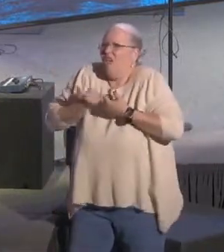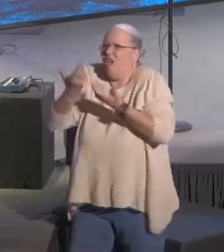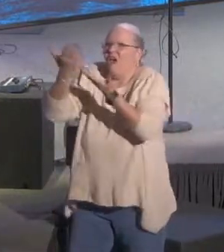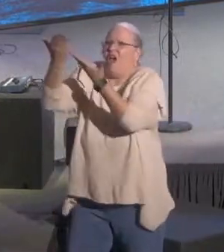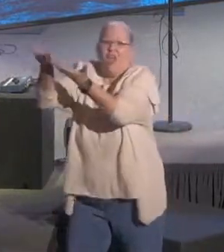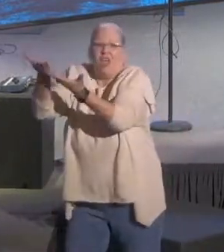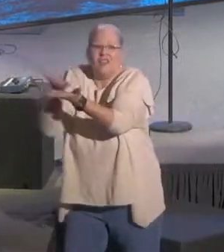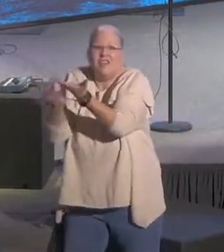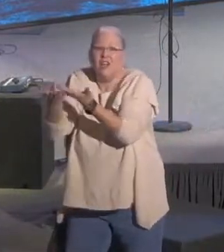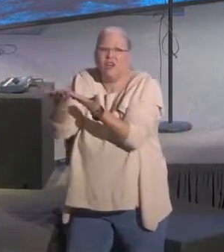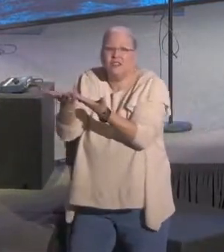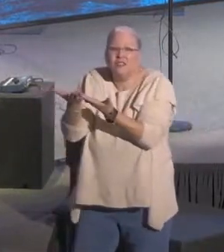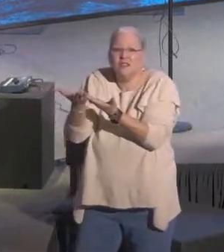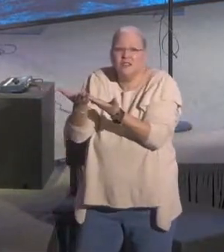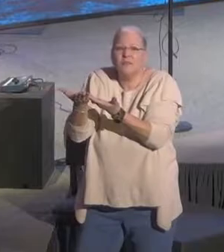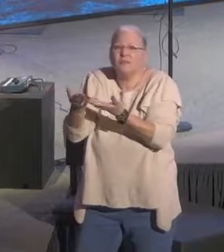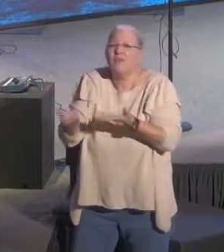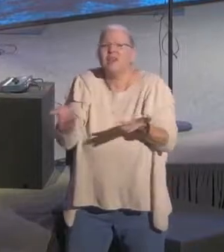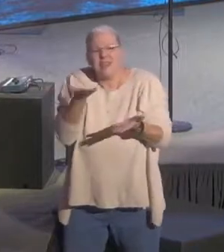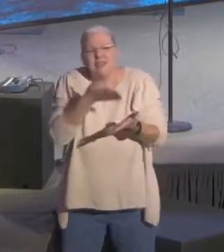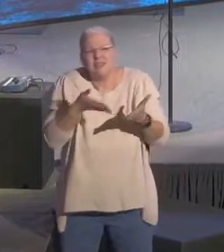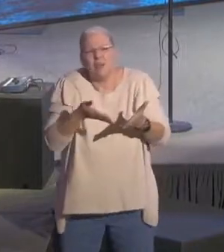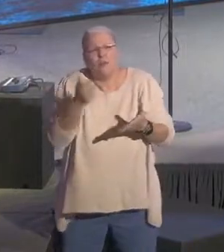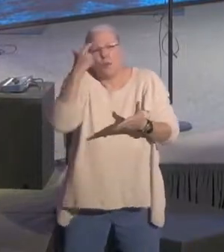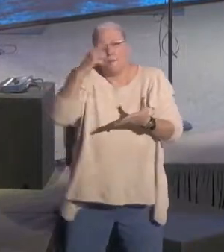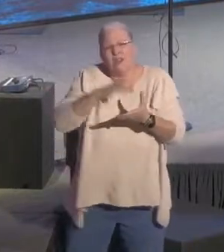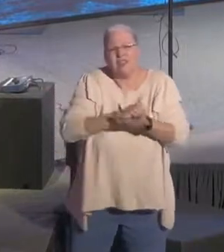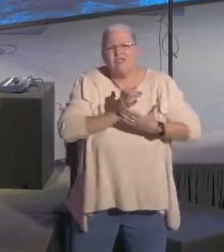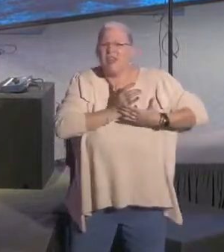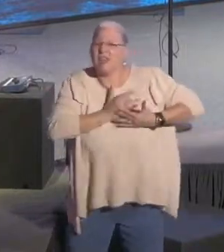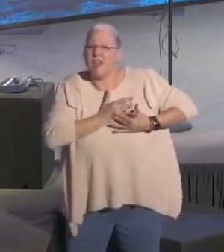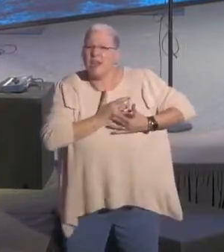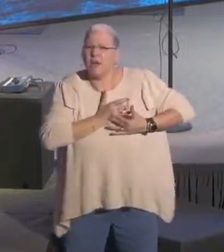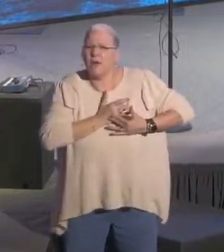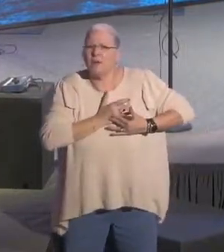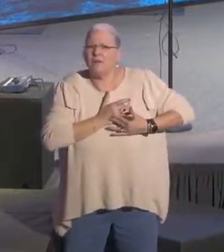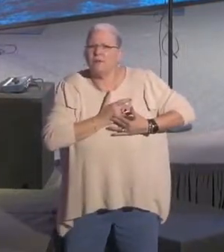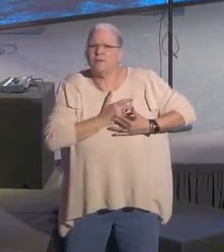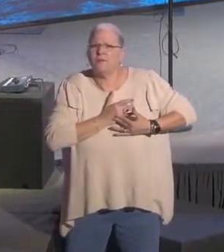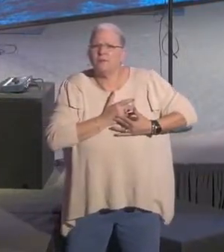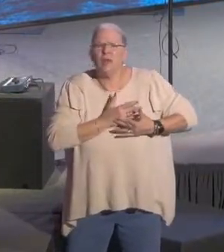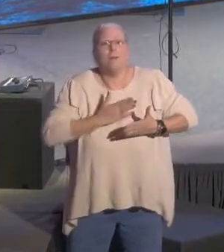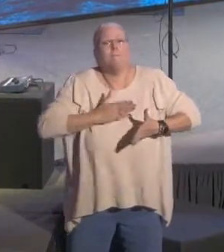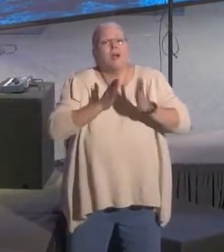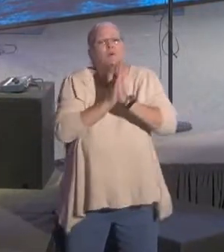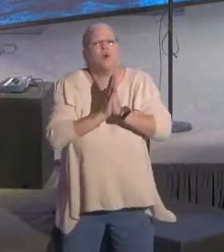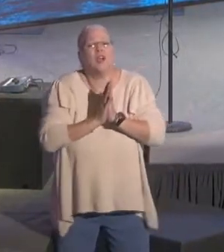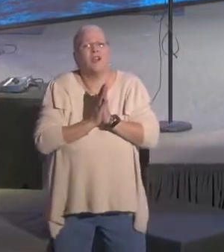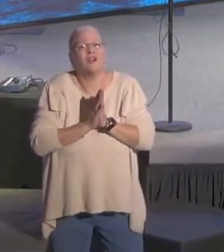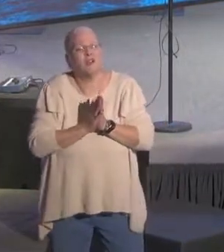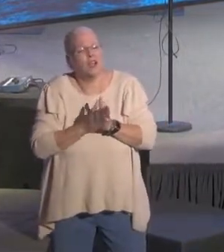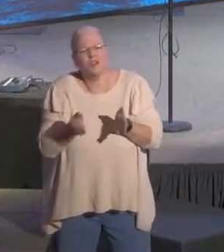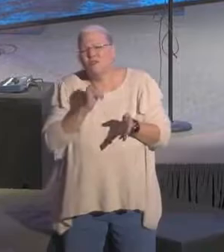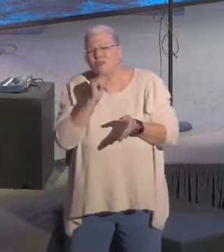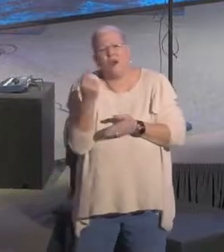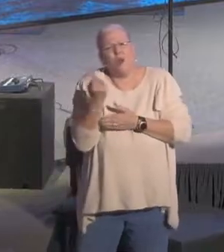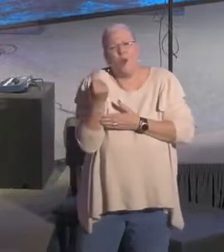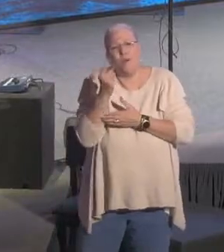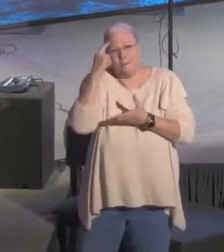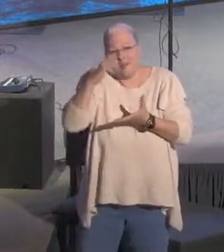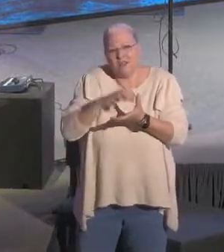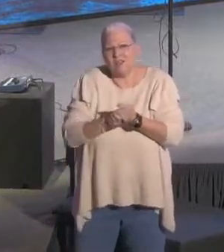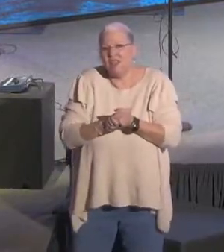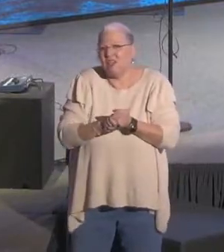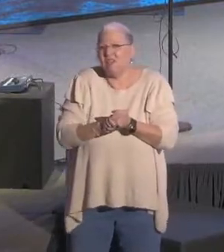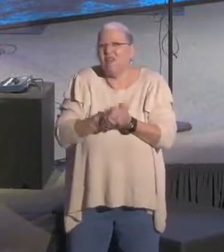here. It is something that we believe here. And my prayer is this, is that today you wouldn't just believe in God as some